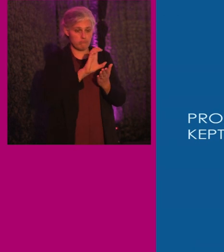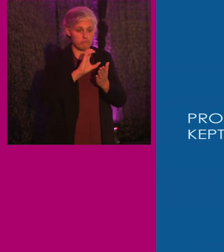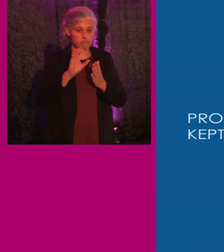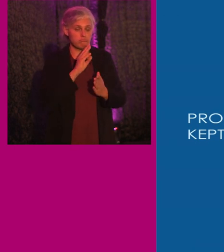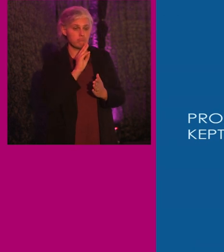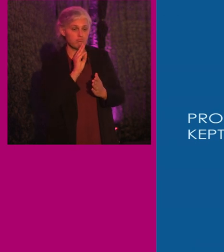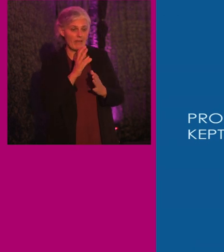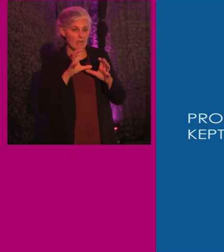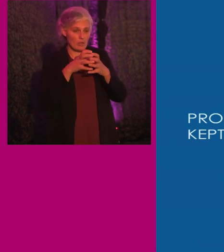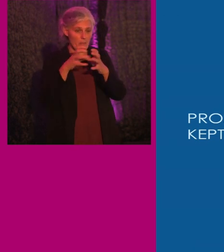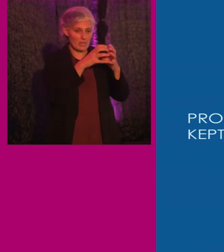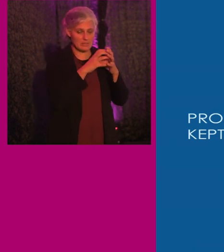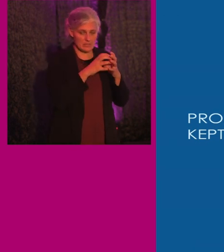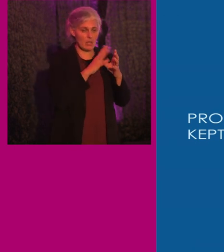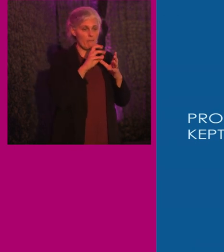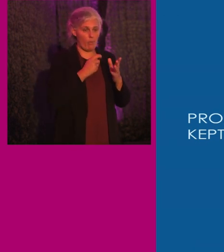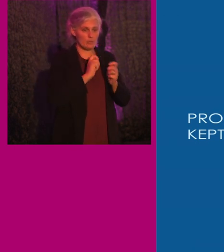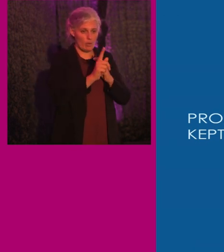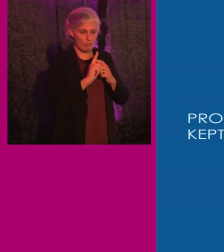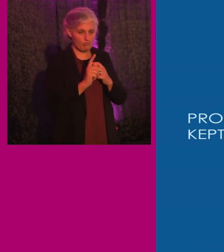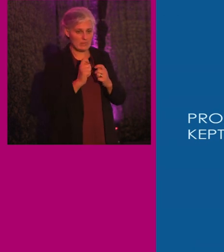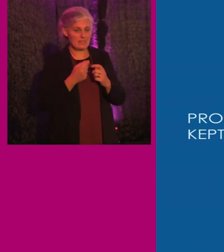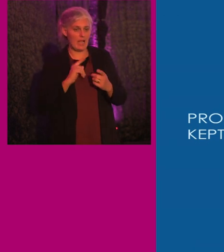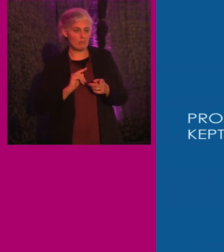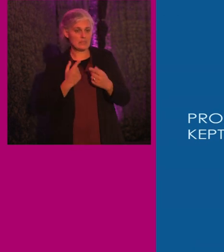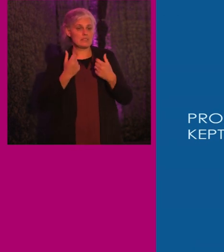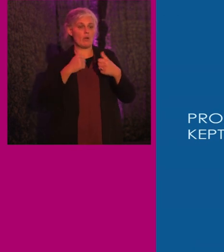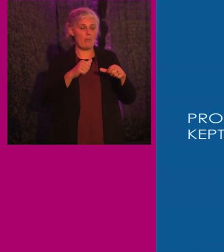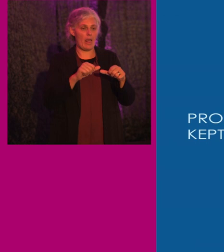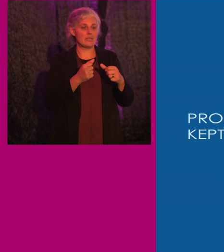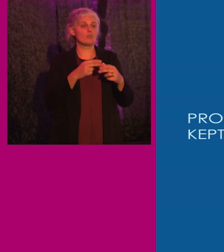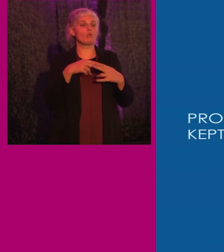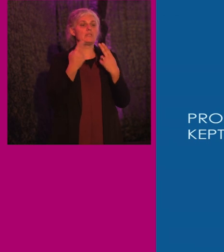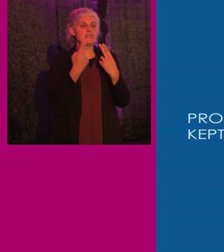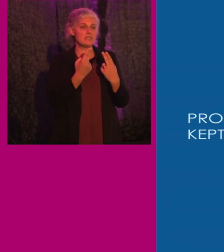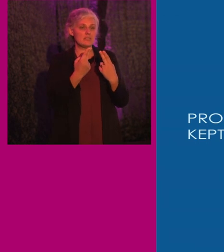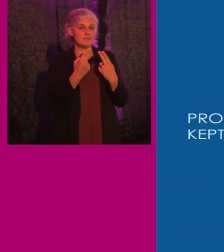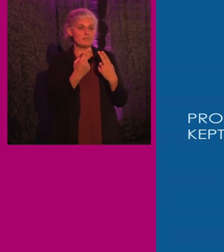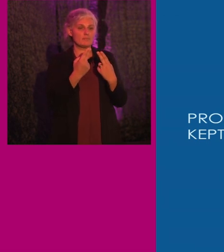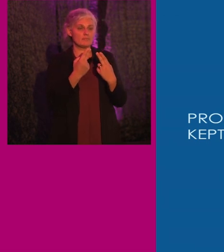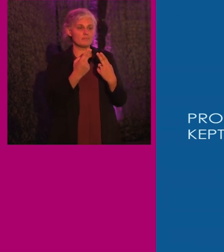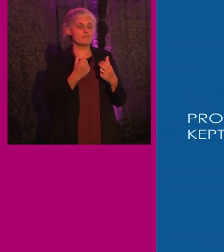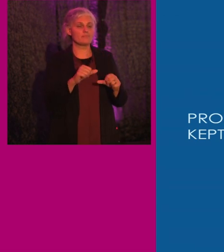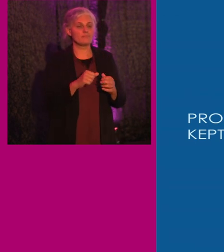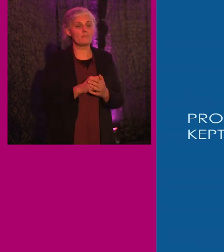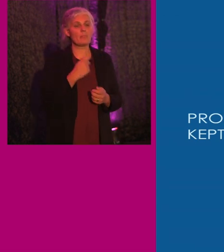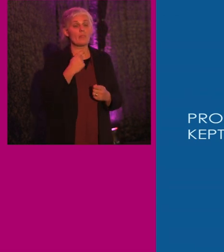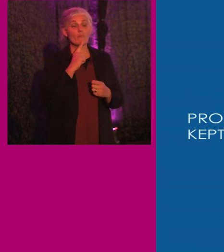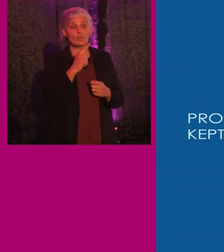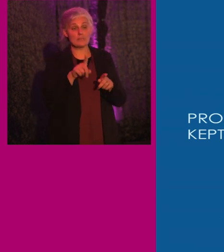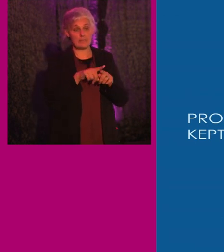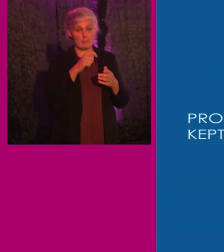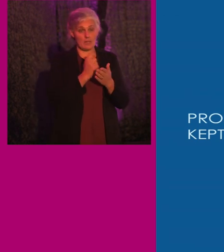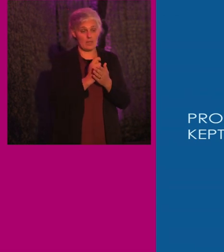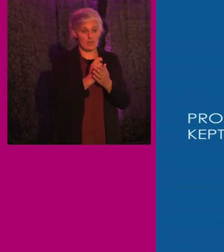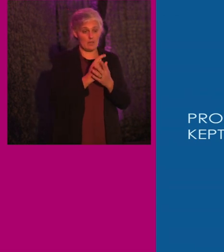-road bus operators phase in and comply with accessibility requirements. However, at the same time,